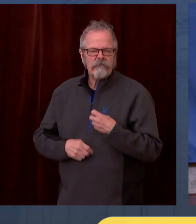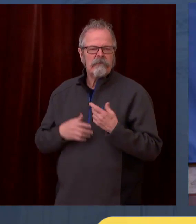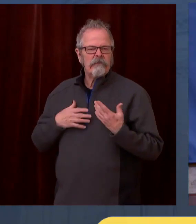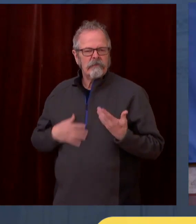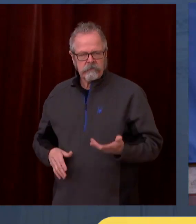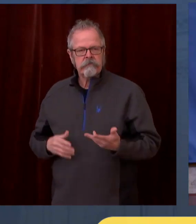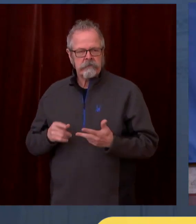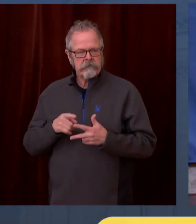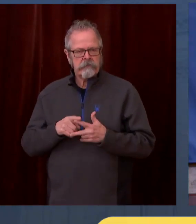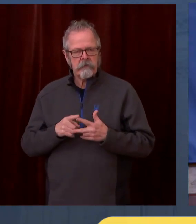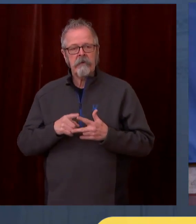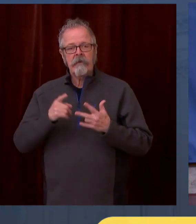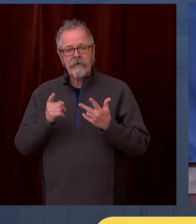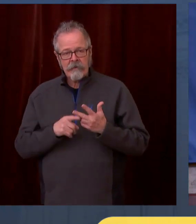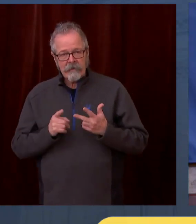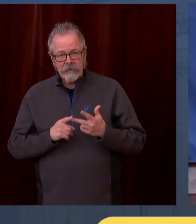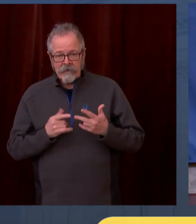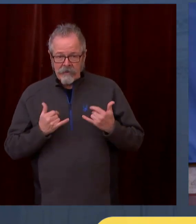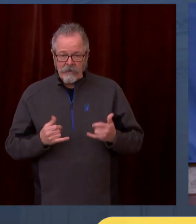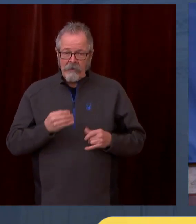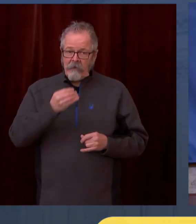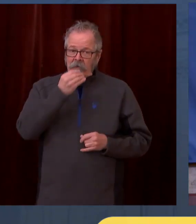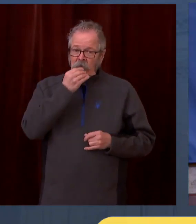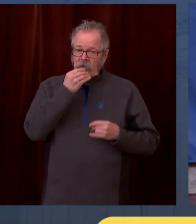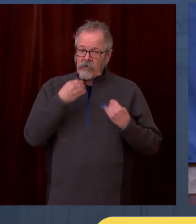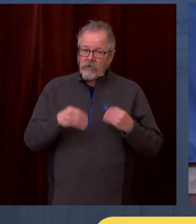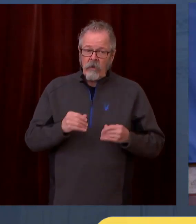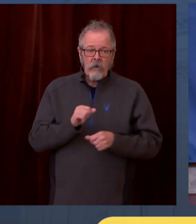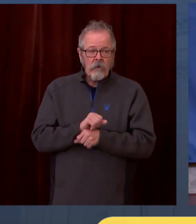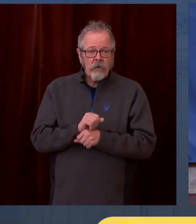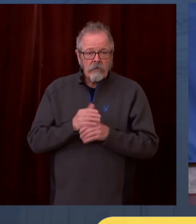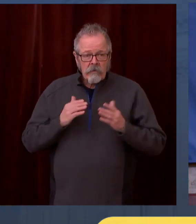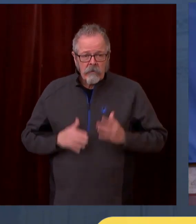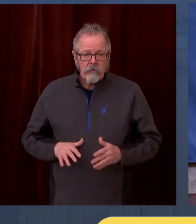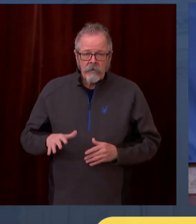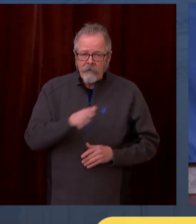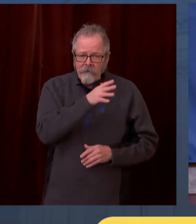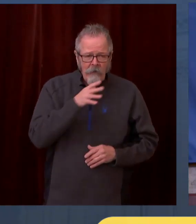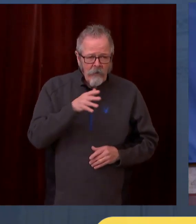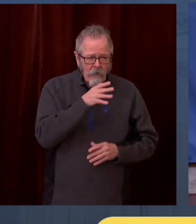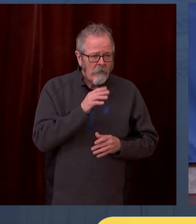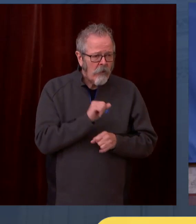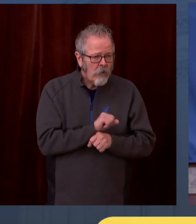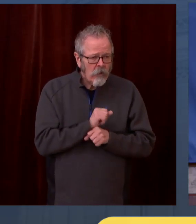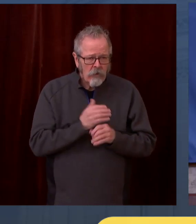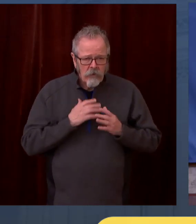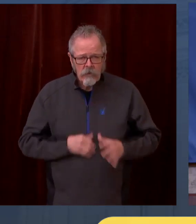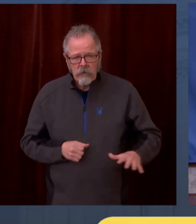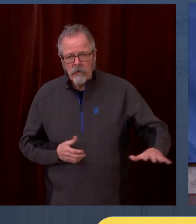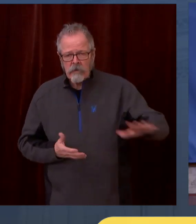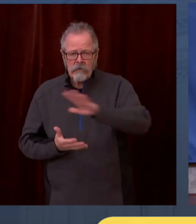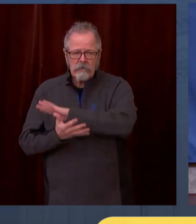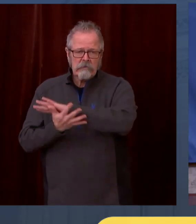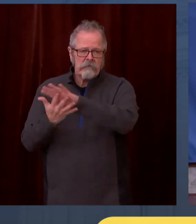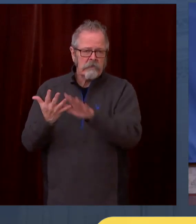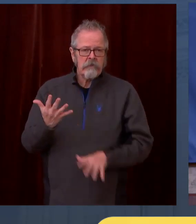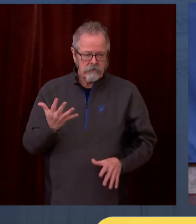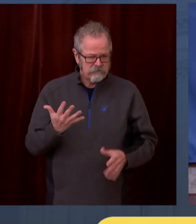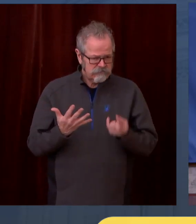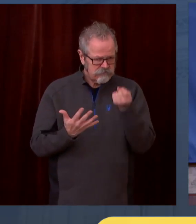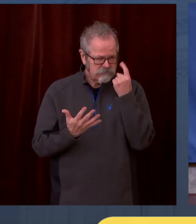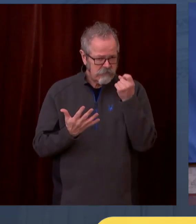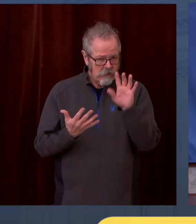have a rational approach in a very difficult circumstance. And that difficult circumstance is we have seven million